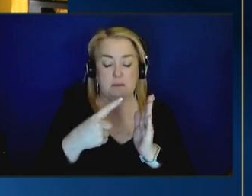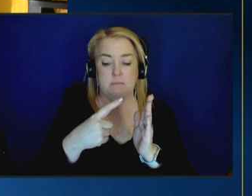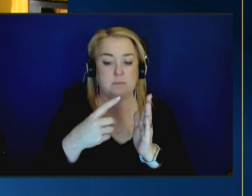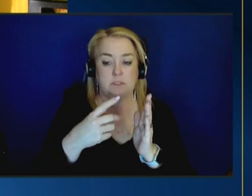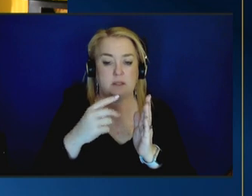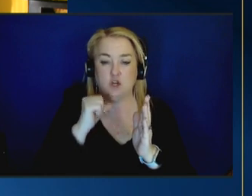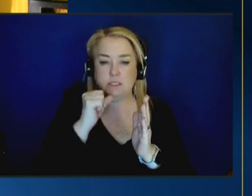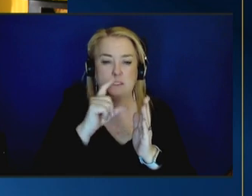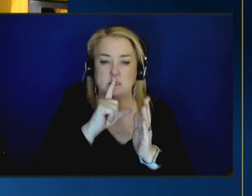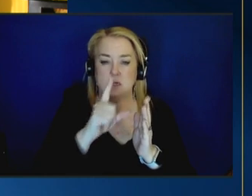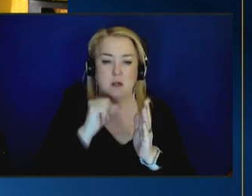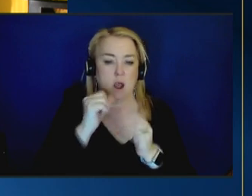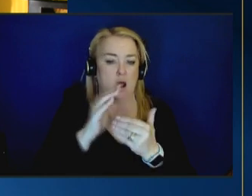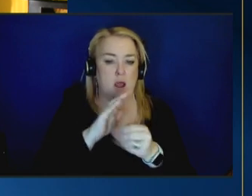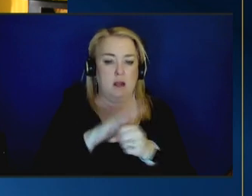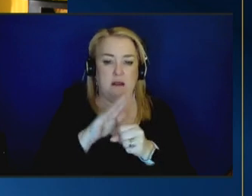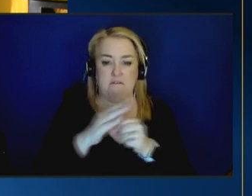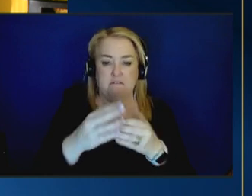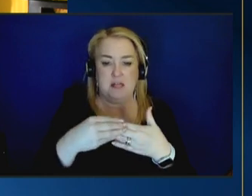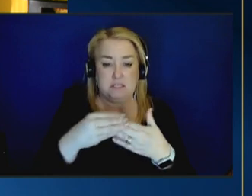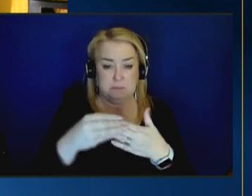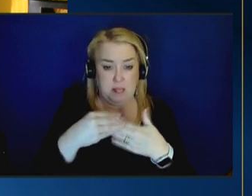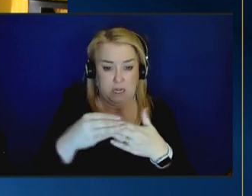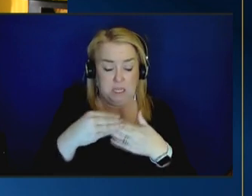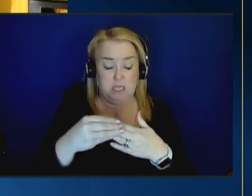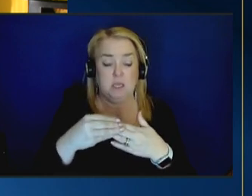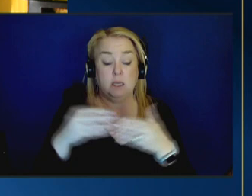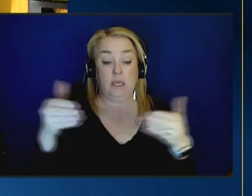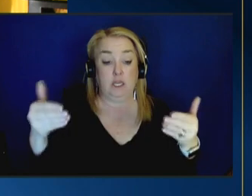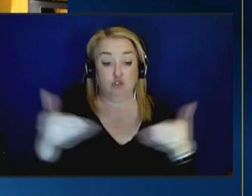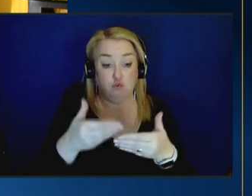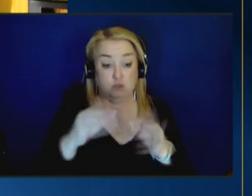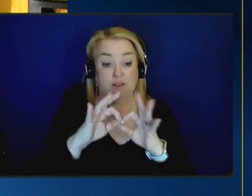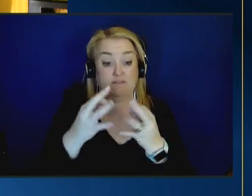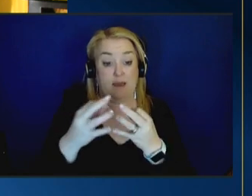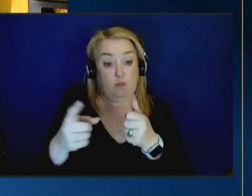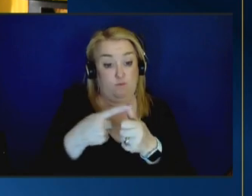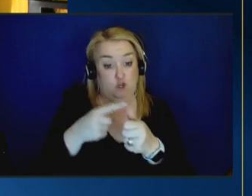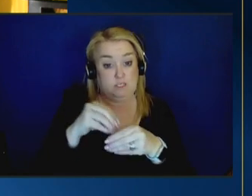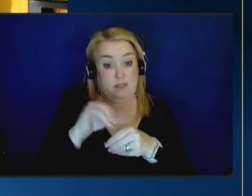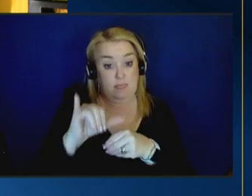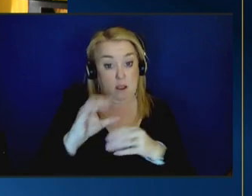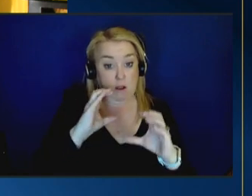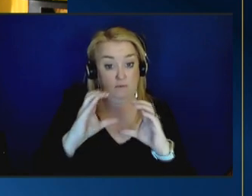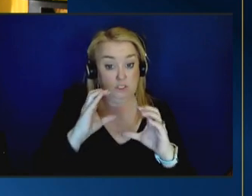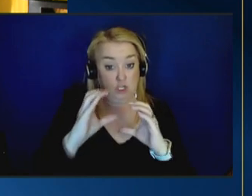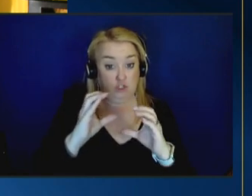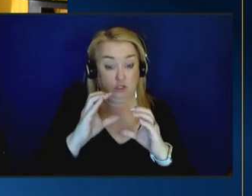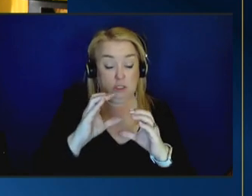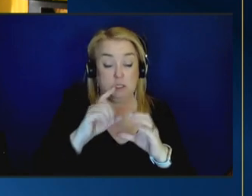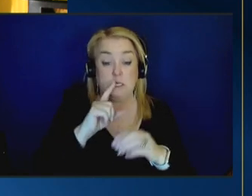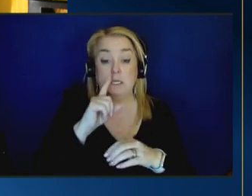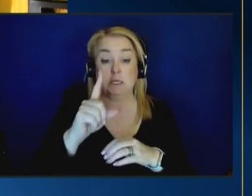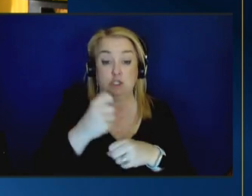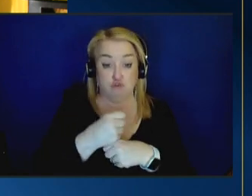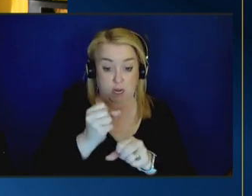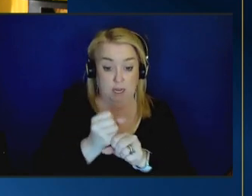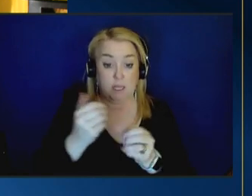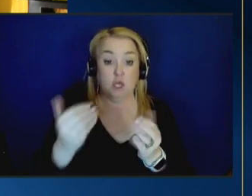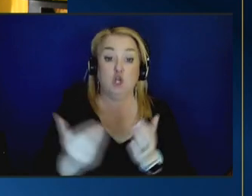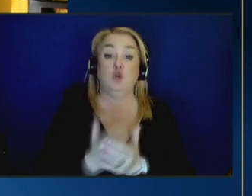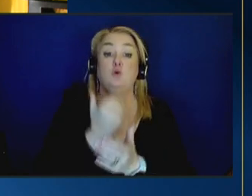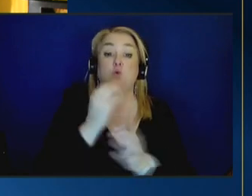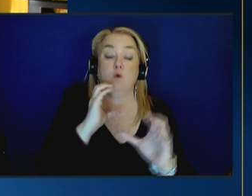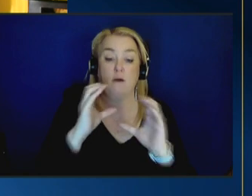flexibility and so introducing family first into the conversation i think has created a new conversation that